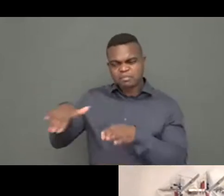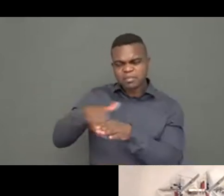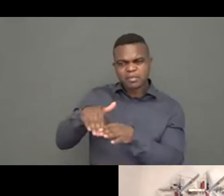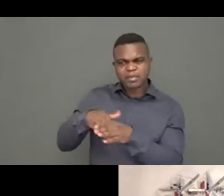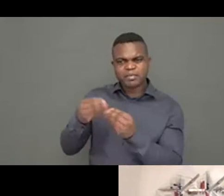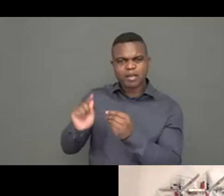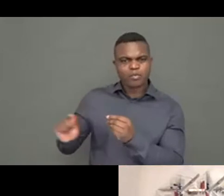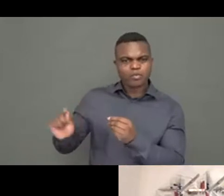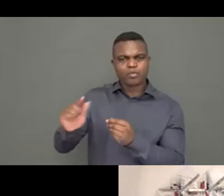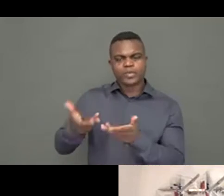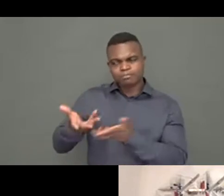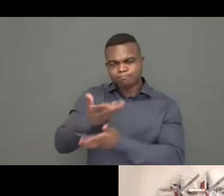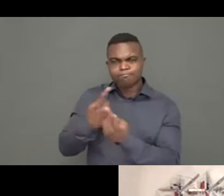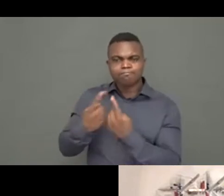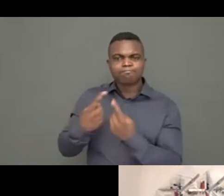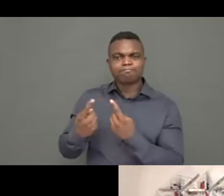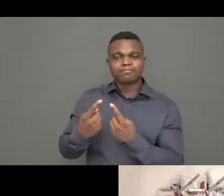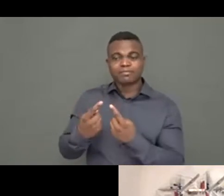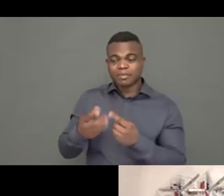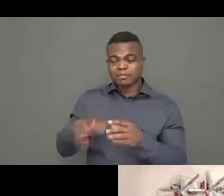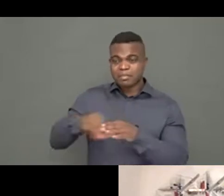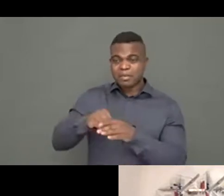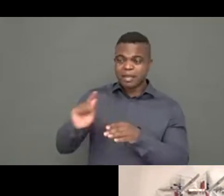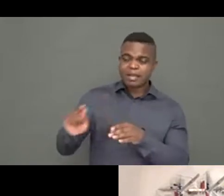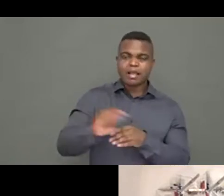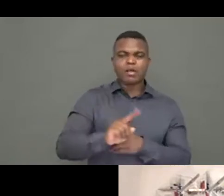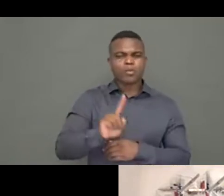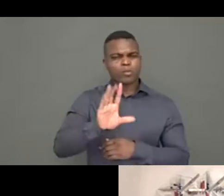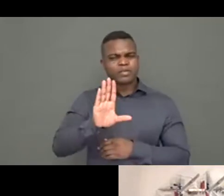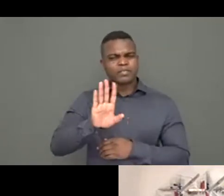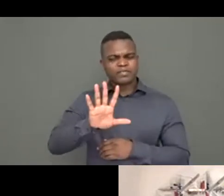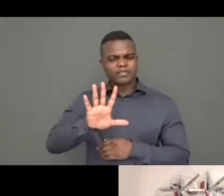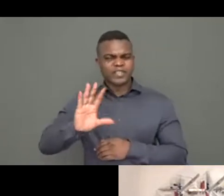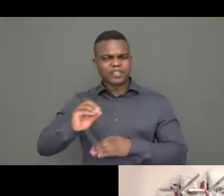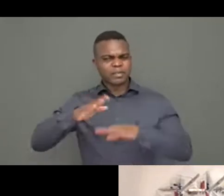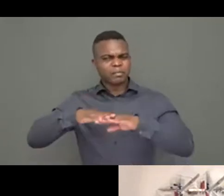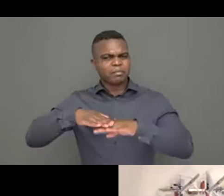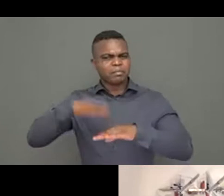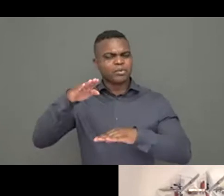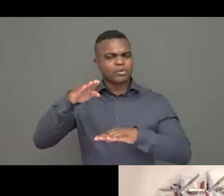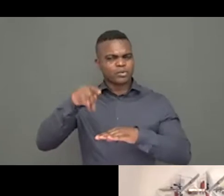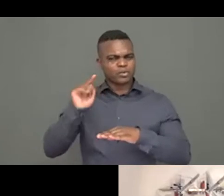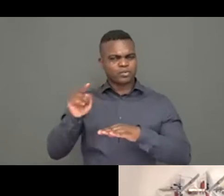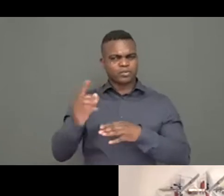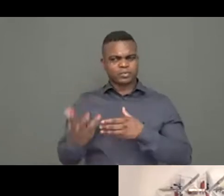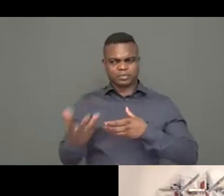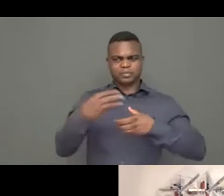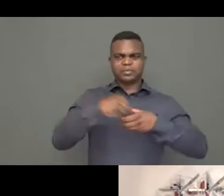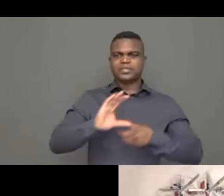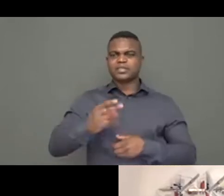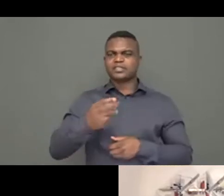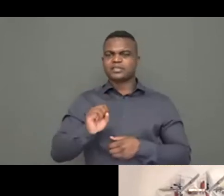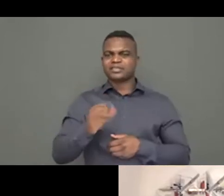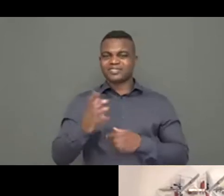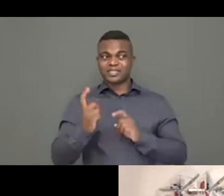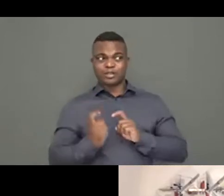why we are together as a community, committed to make it work better for people. And the CHS Alliance welcome